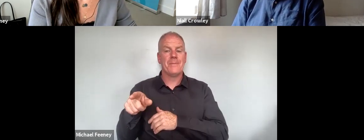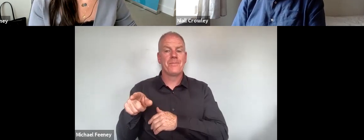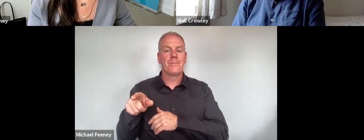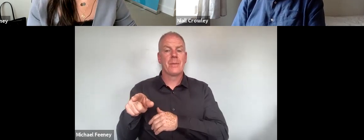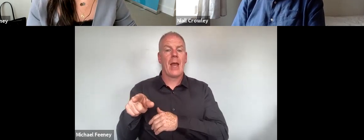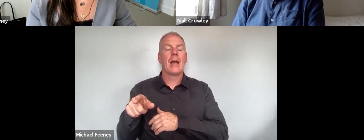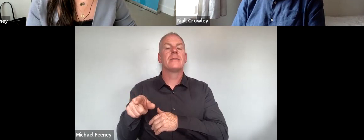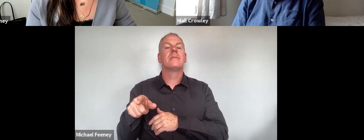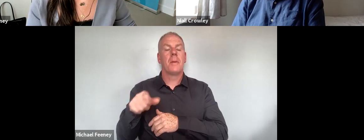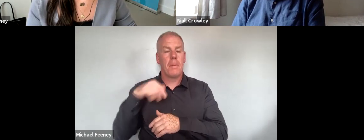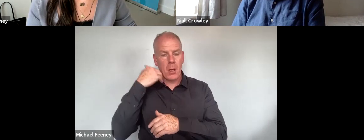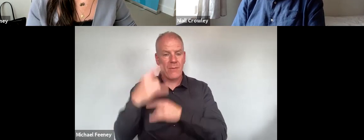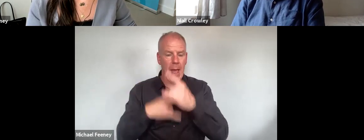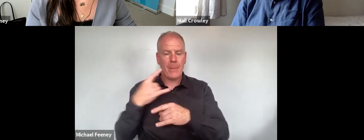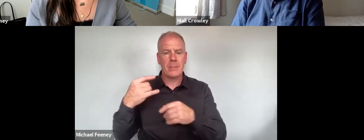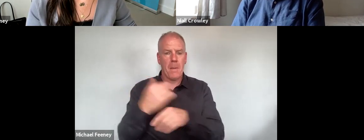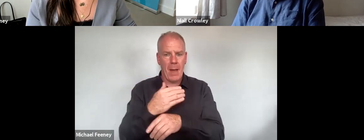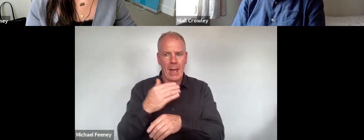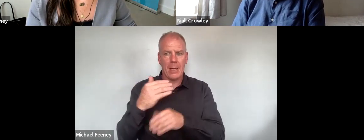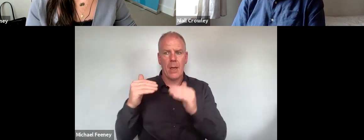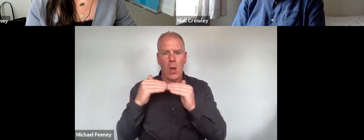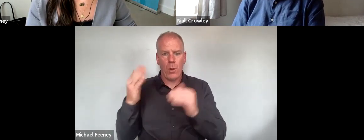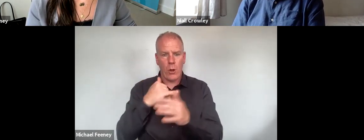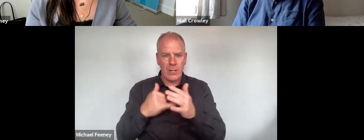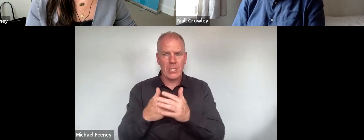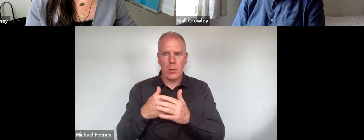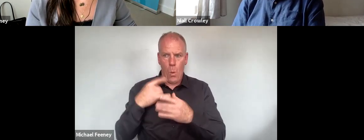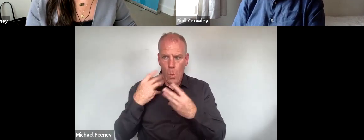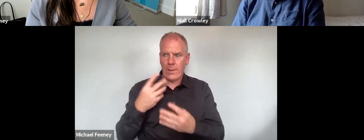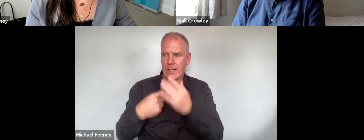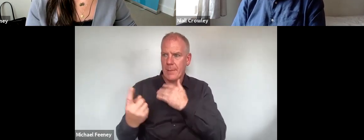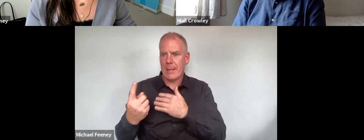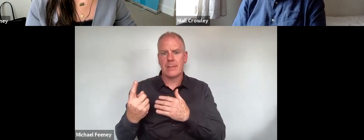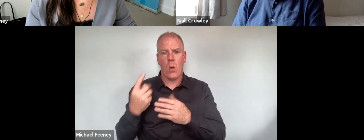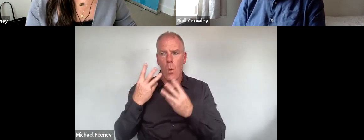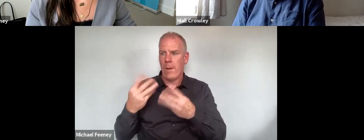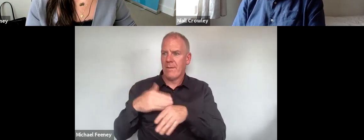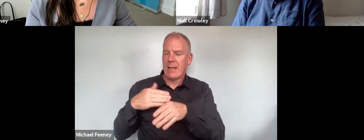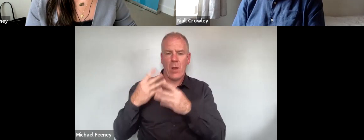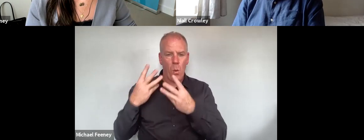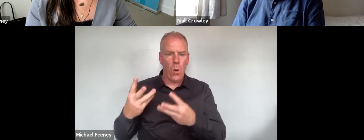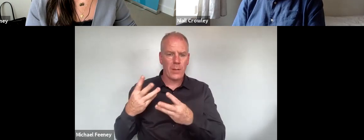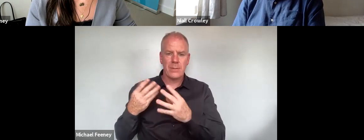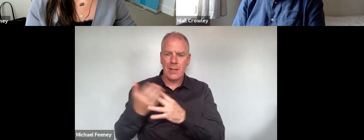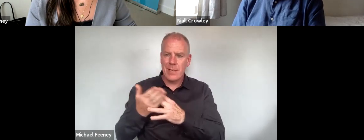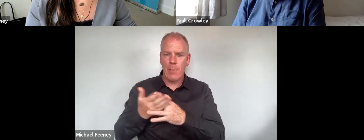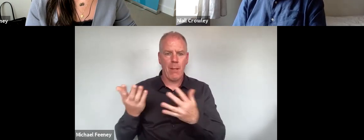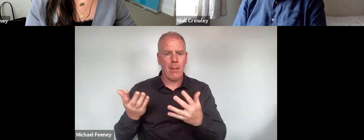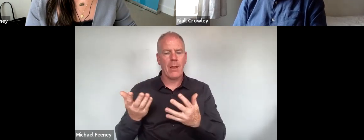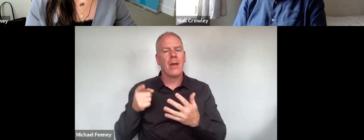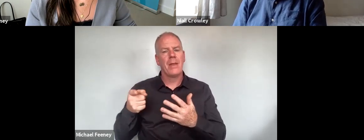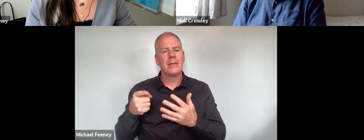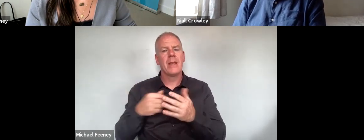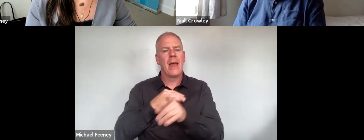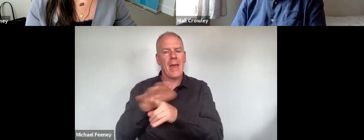created by the equality bodies themselves for this independence, effectiveness, and accessibility. These standards have further evolved a frame through